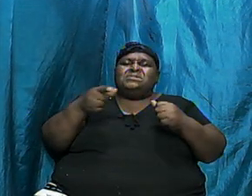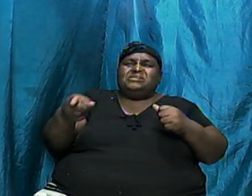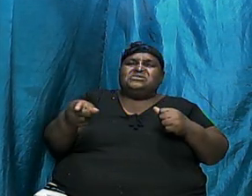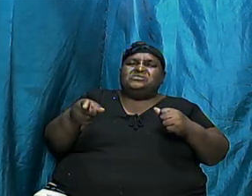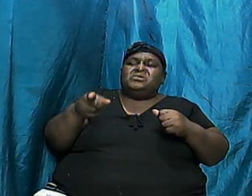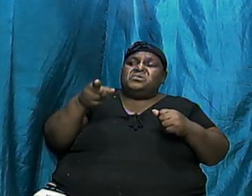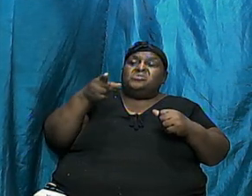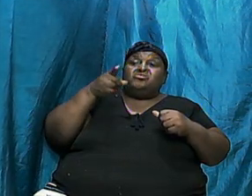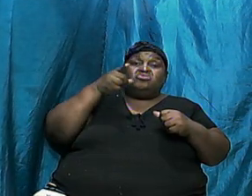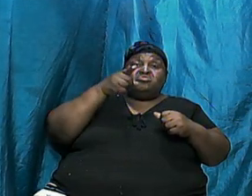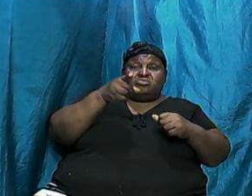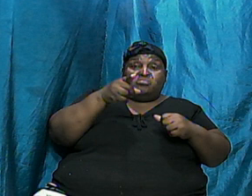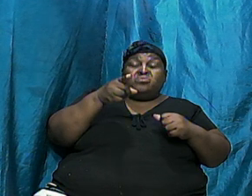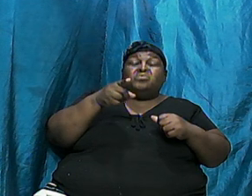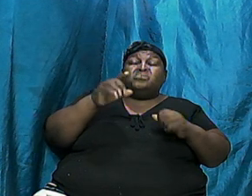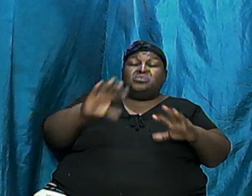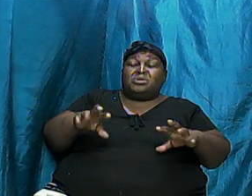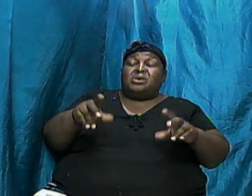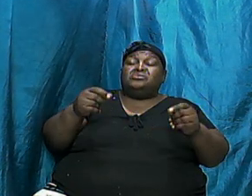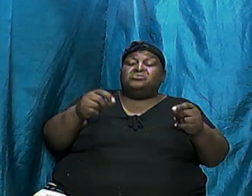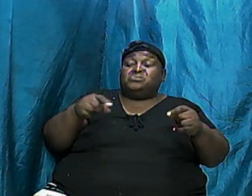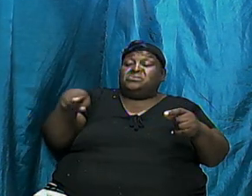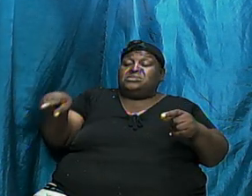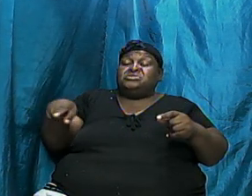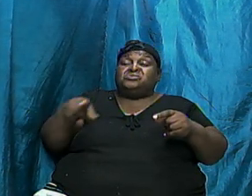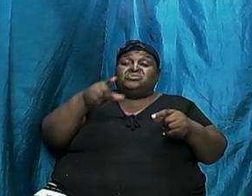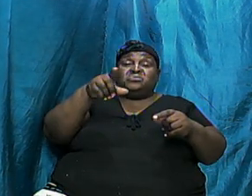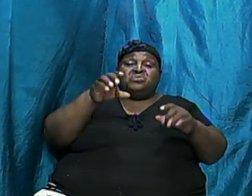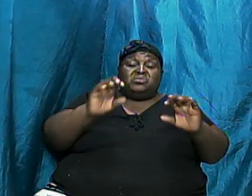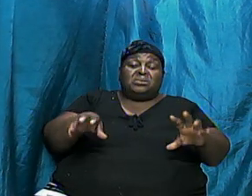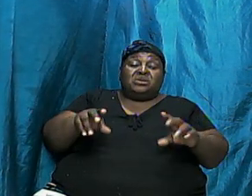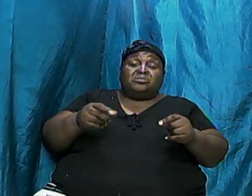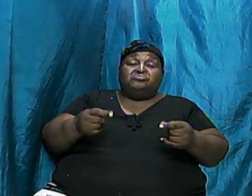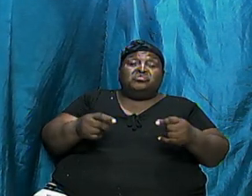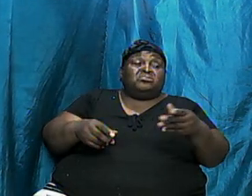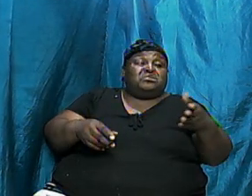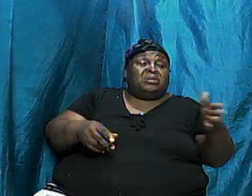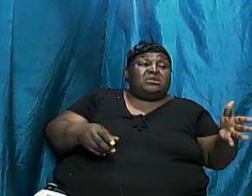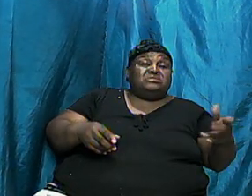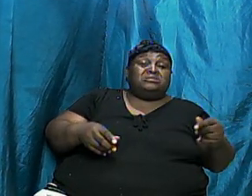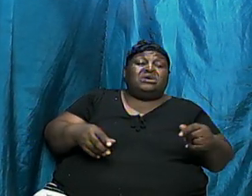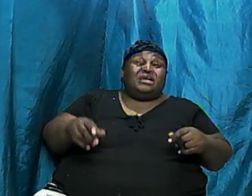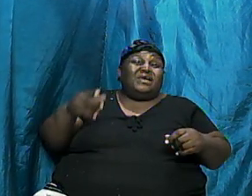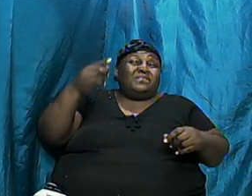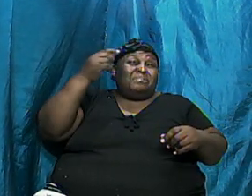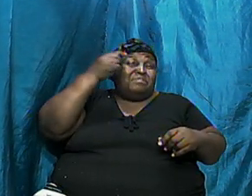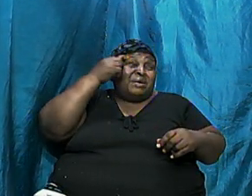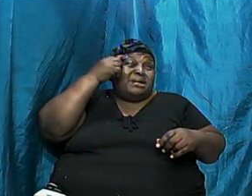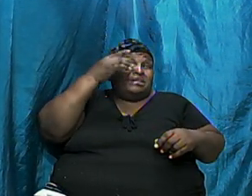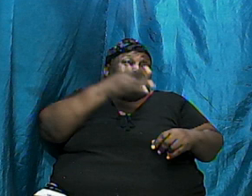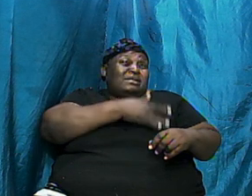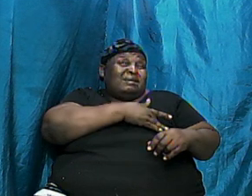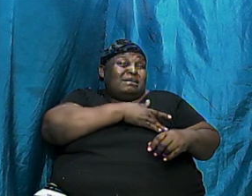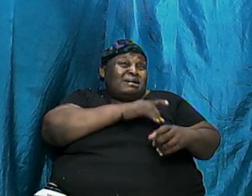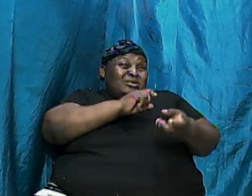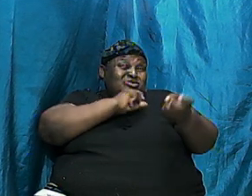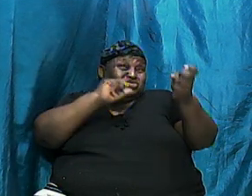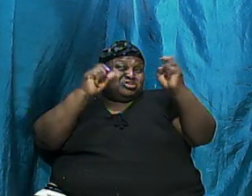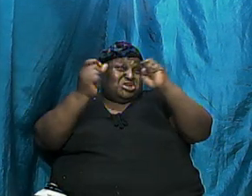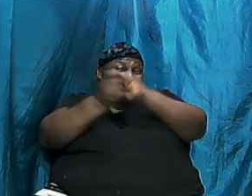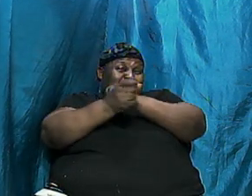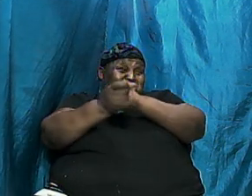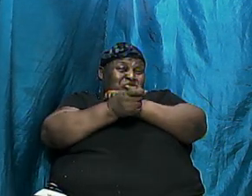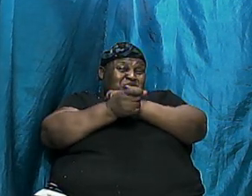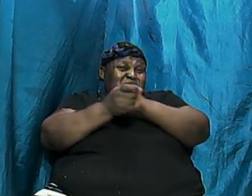before you know it, their minds and their hearts were turned away from God. To follow